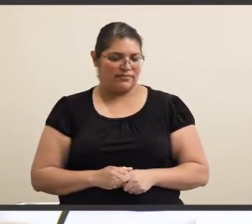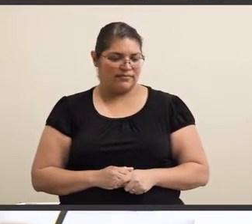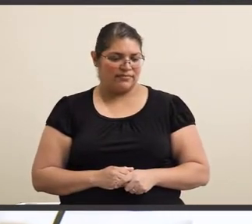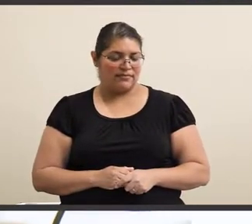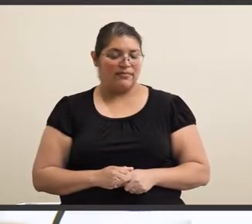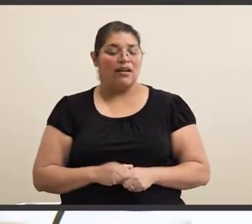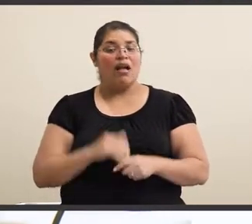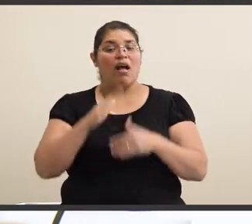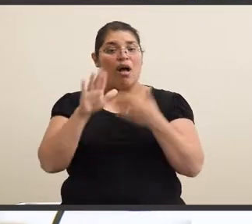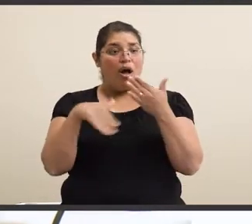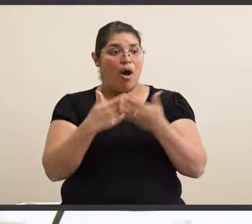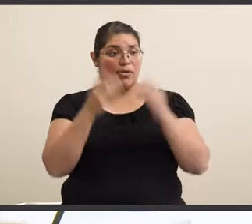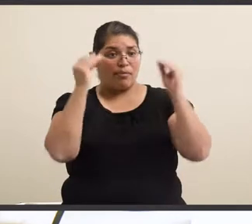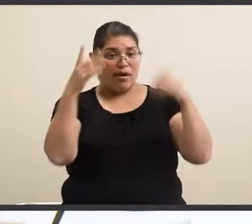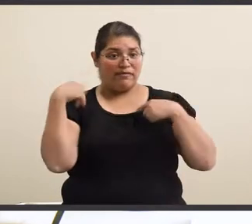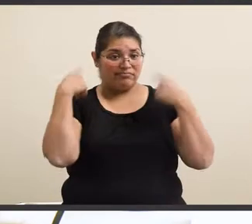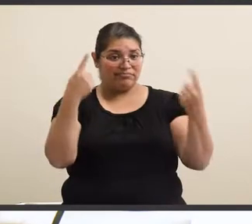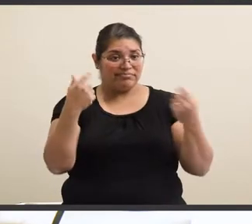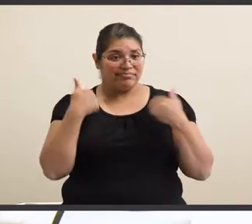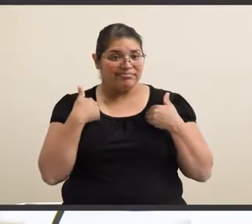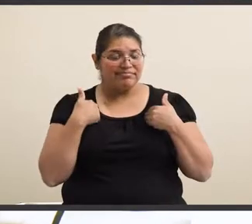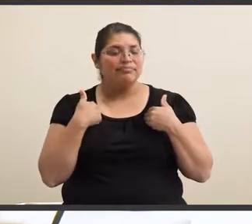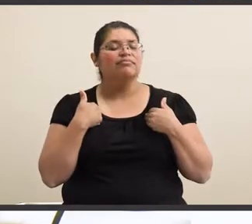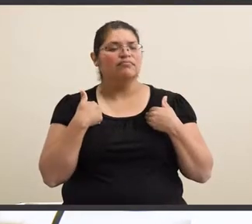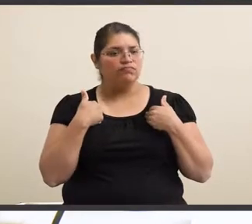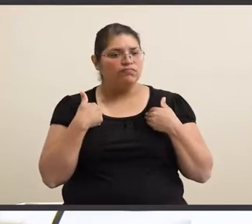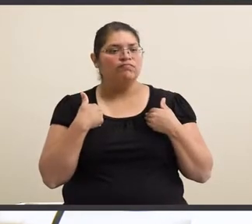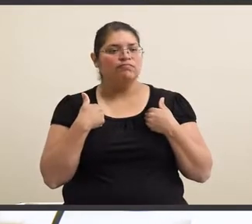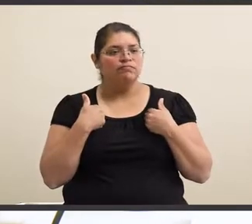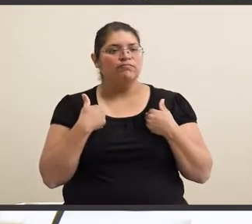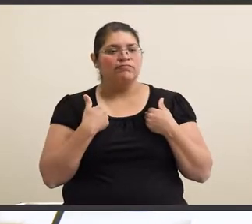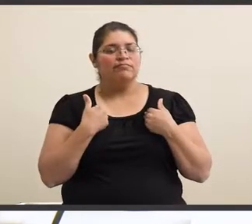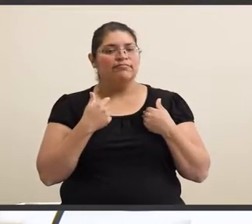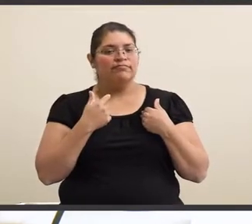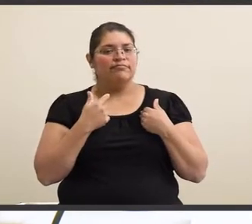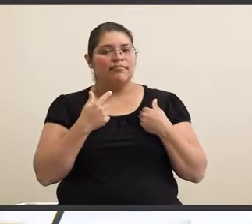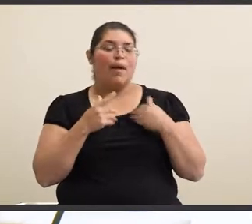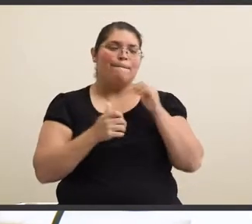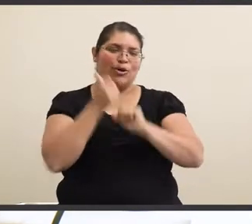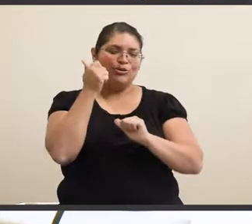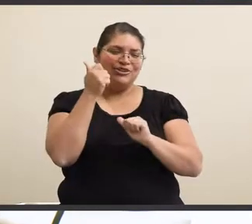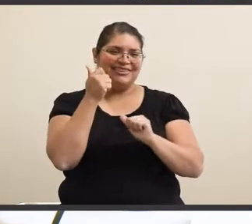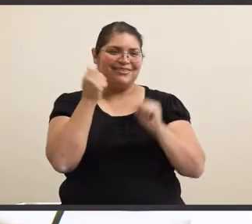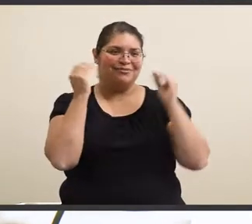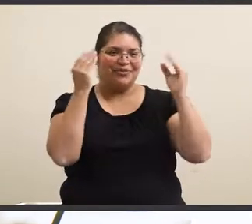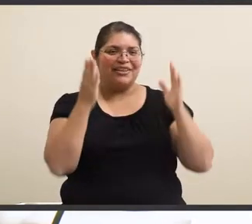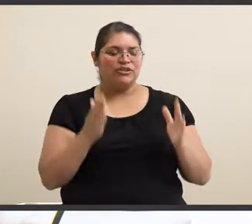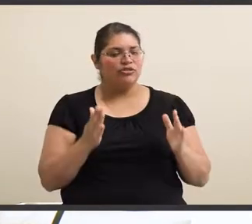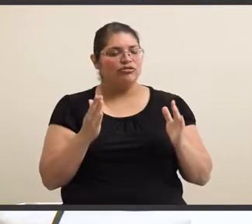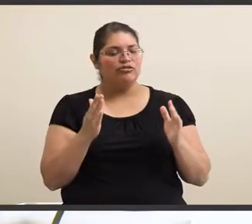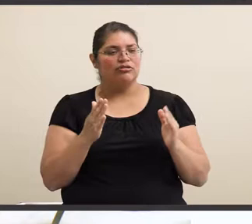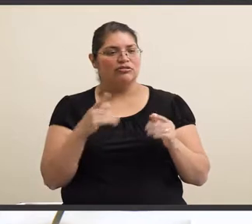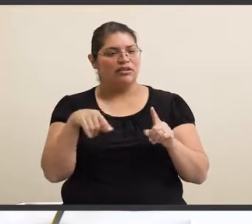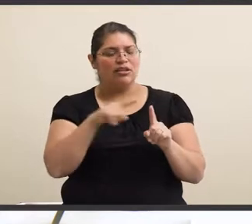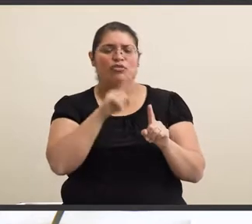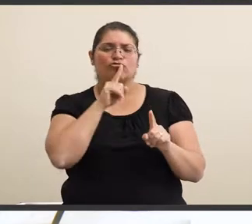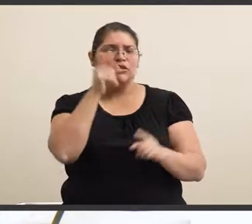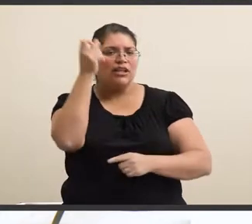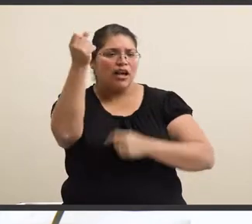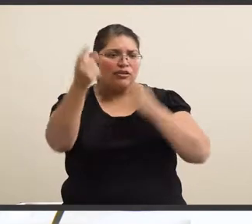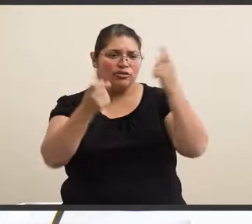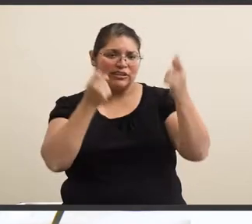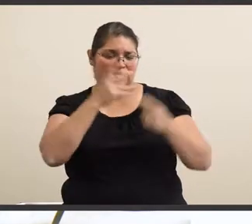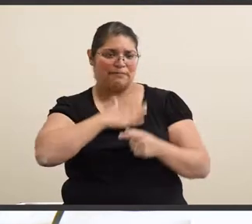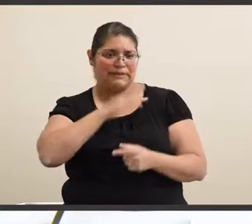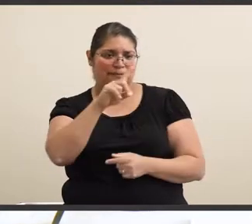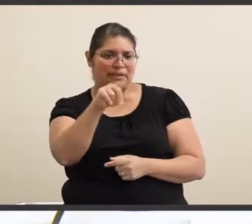All the professors that I've had so far have been, or most of the professors have been understanding of